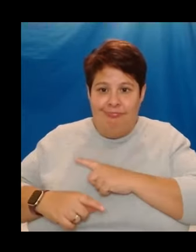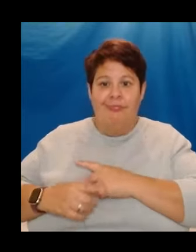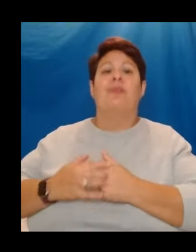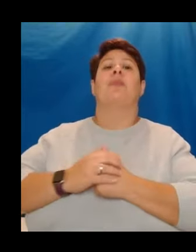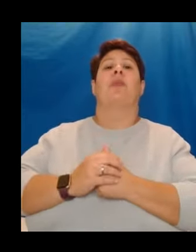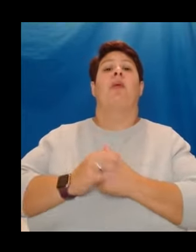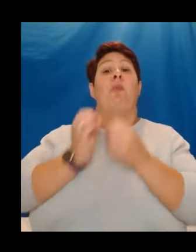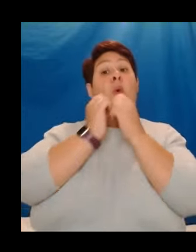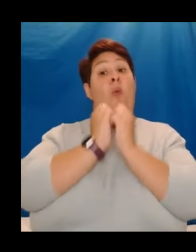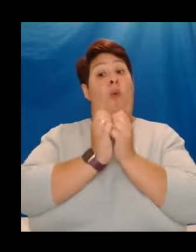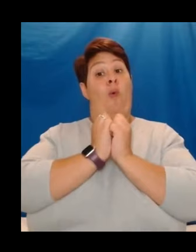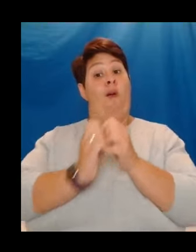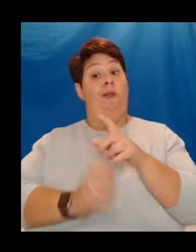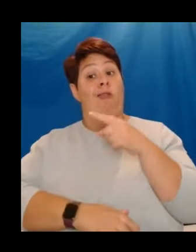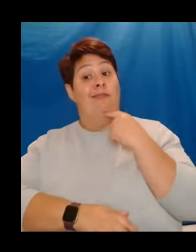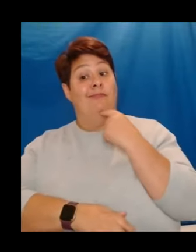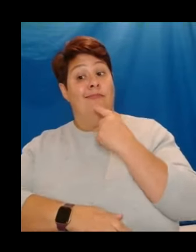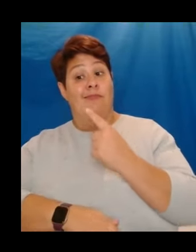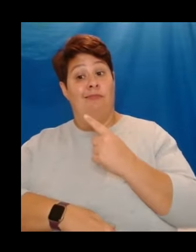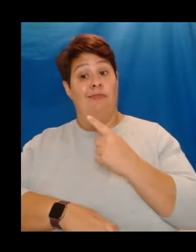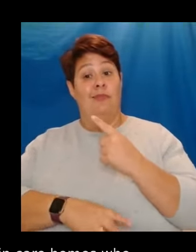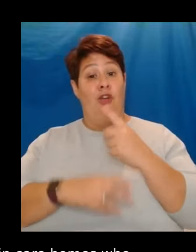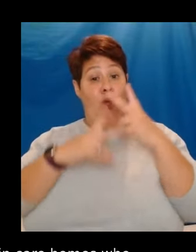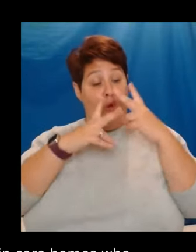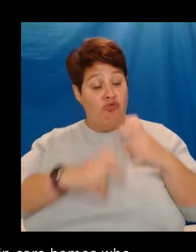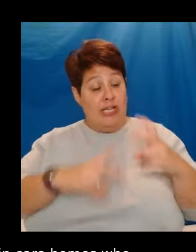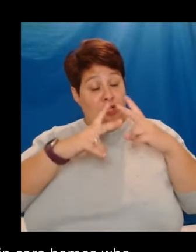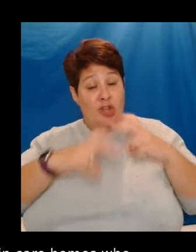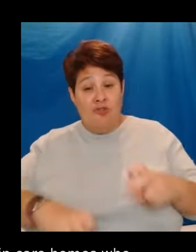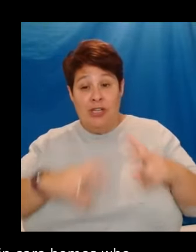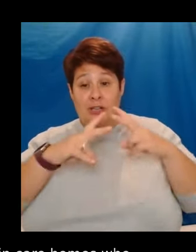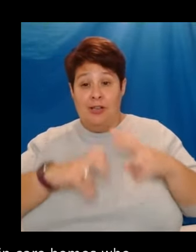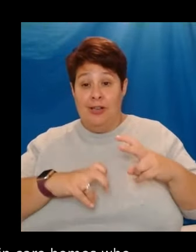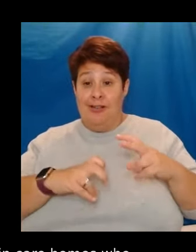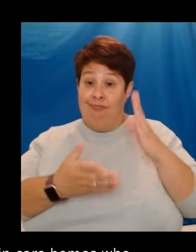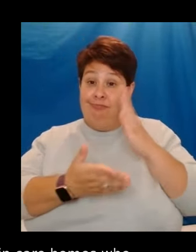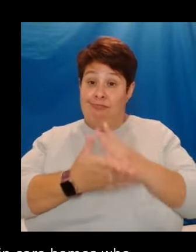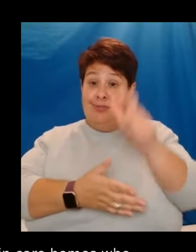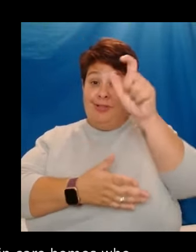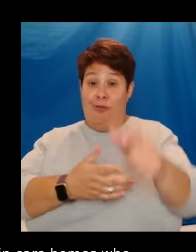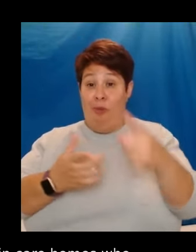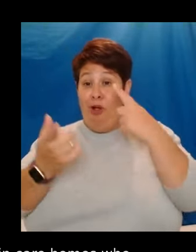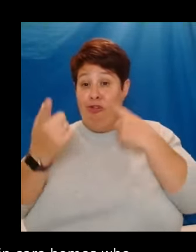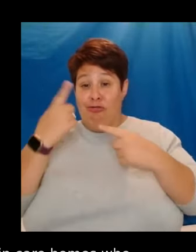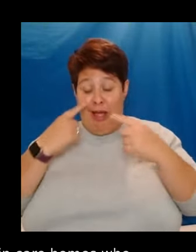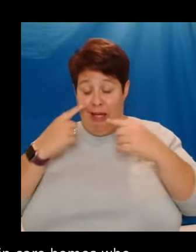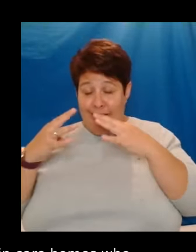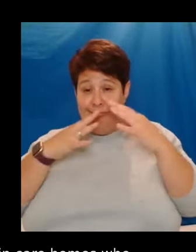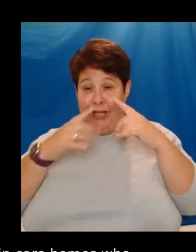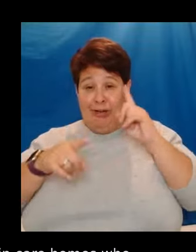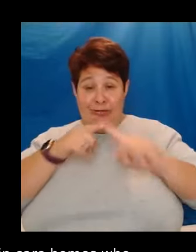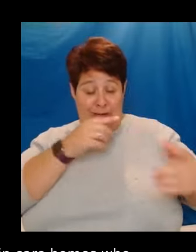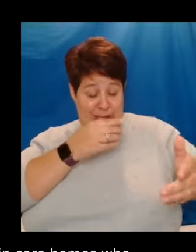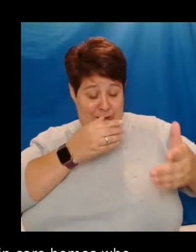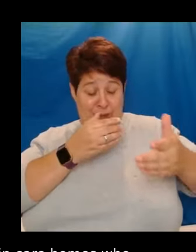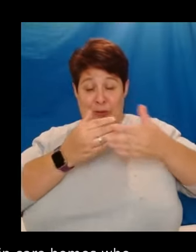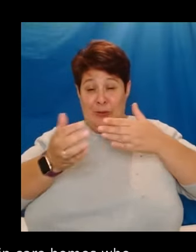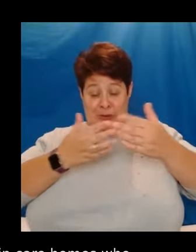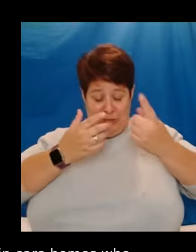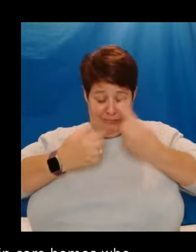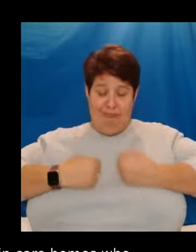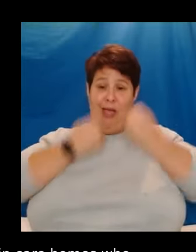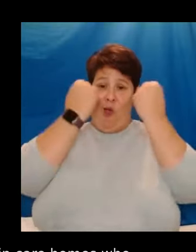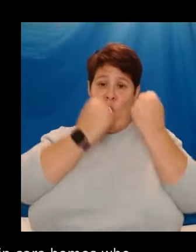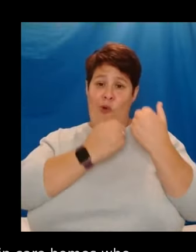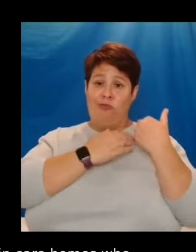this is the only time doing research that I've ever had someone crying as they tried to deal with their own culpability. Through my job, I've